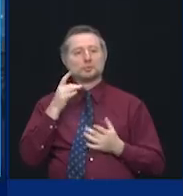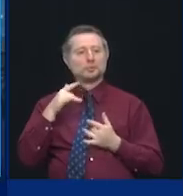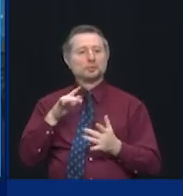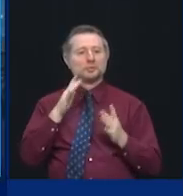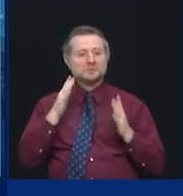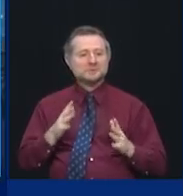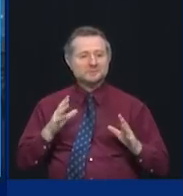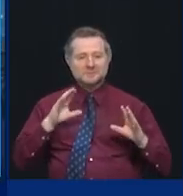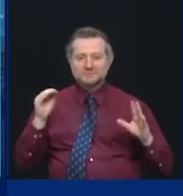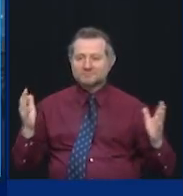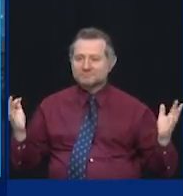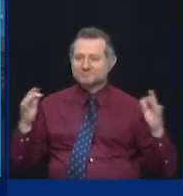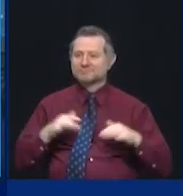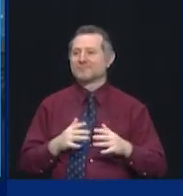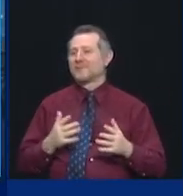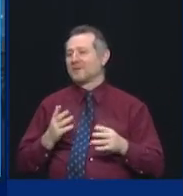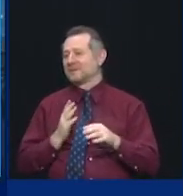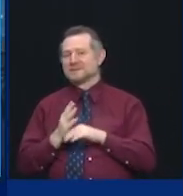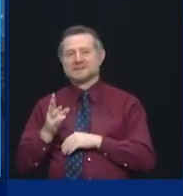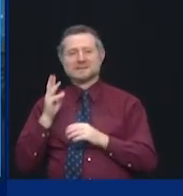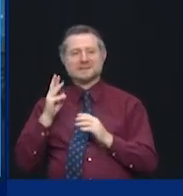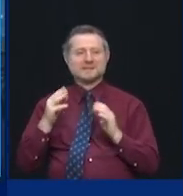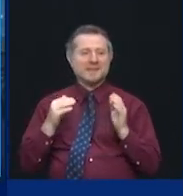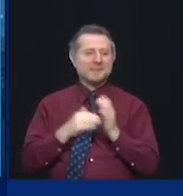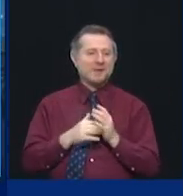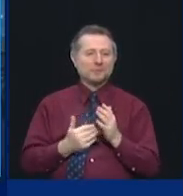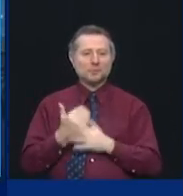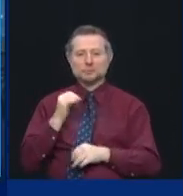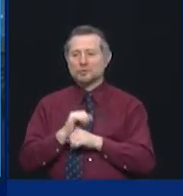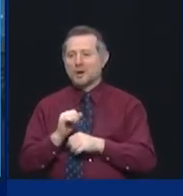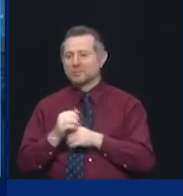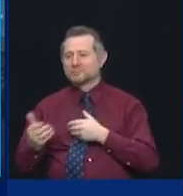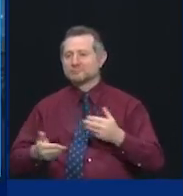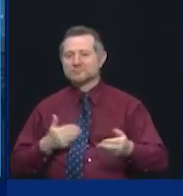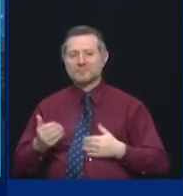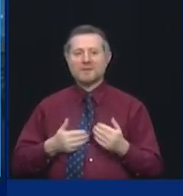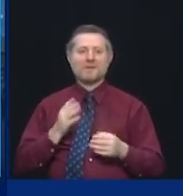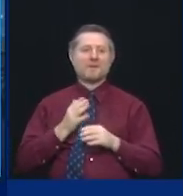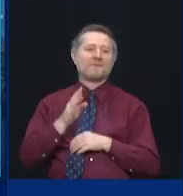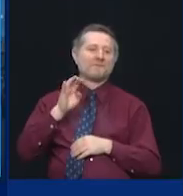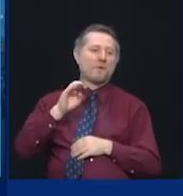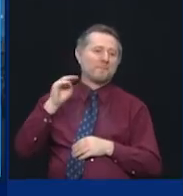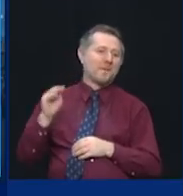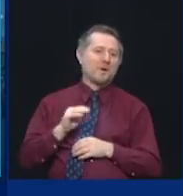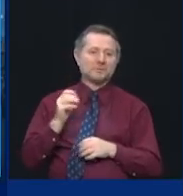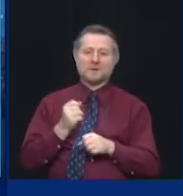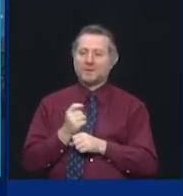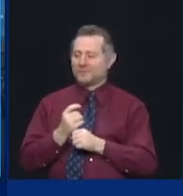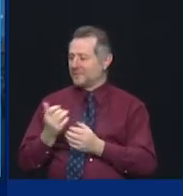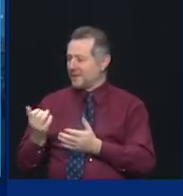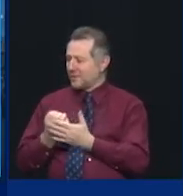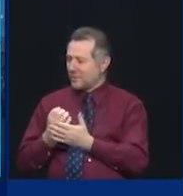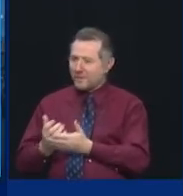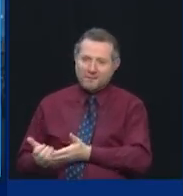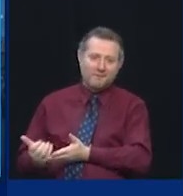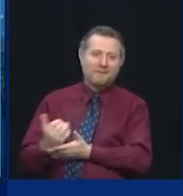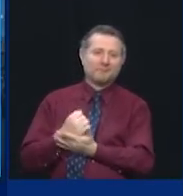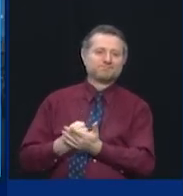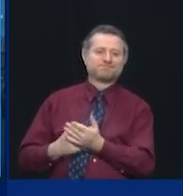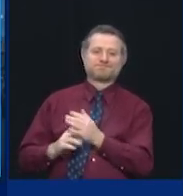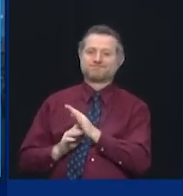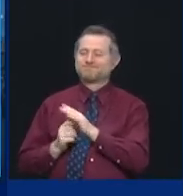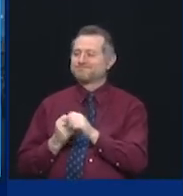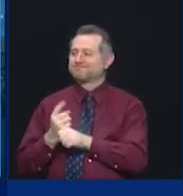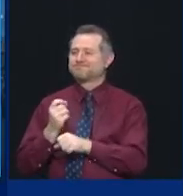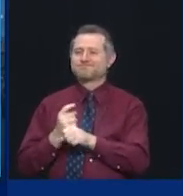jobs and nearly 400 million in additional economic activity annually, and it could not come at a